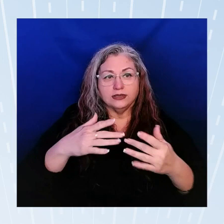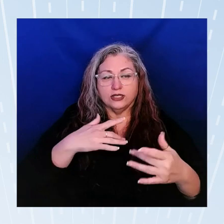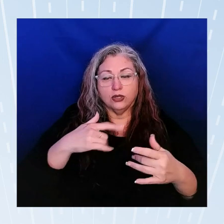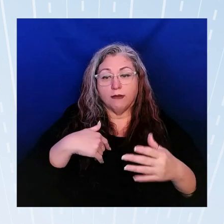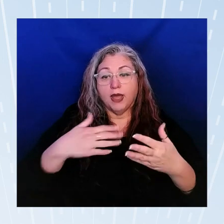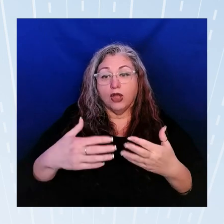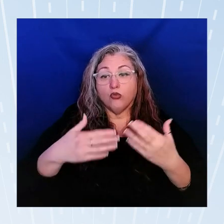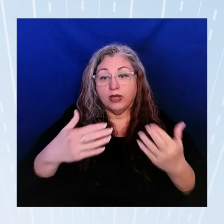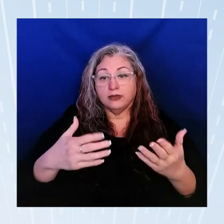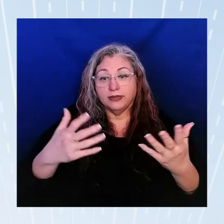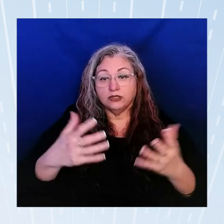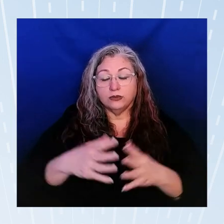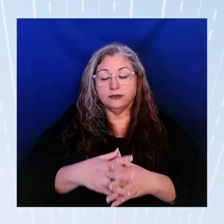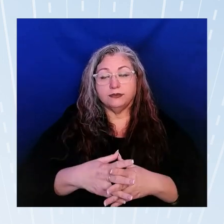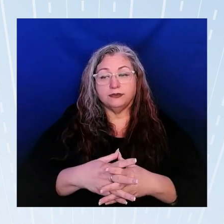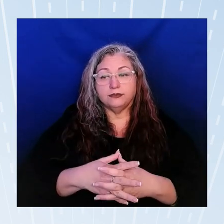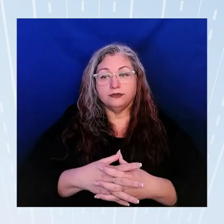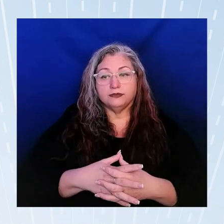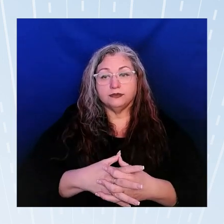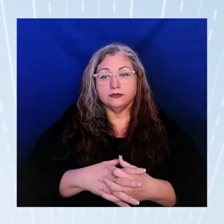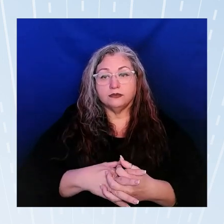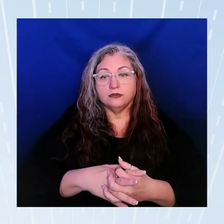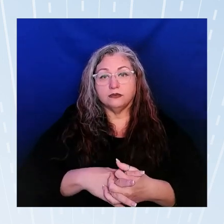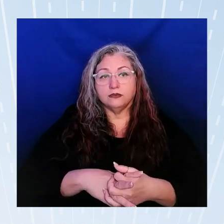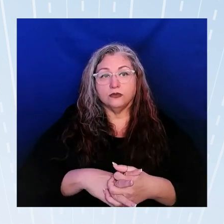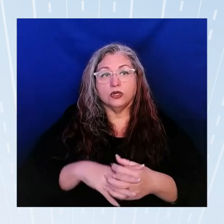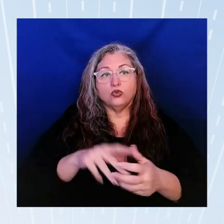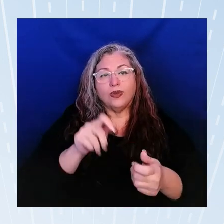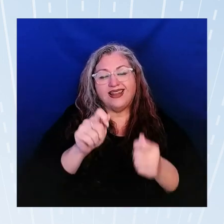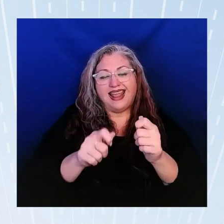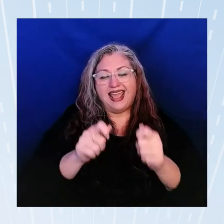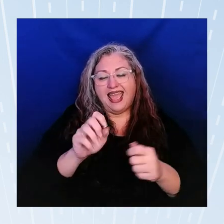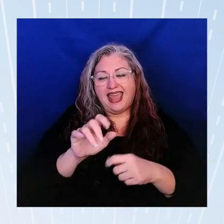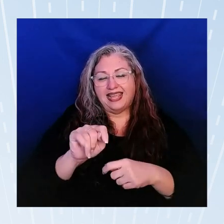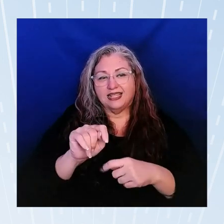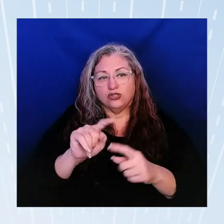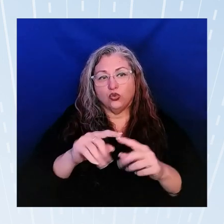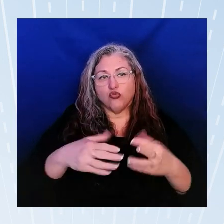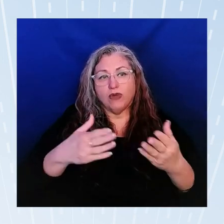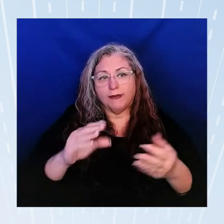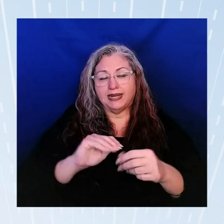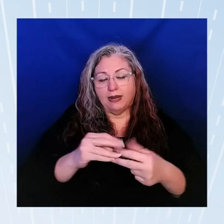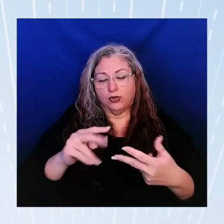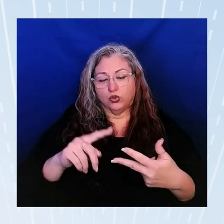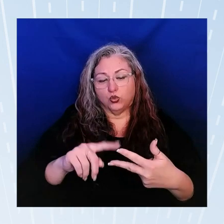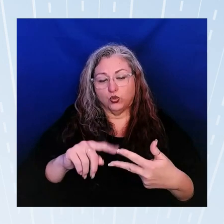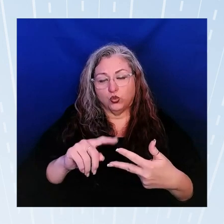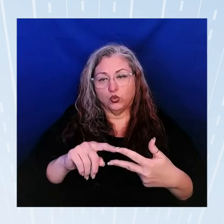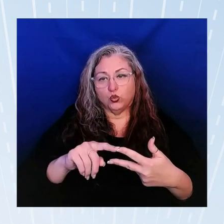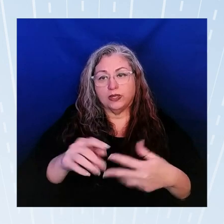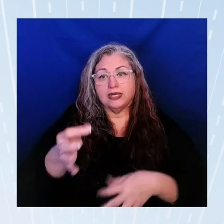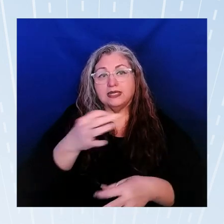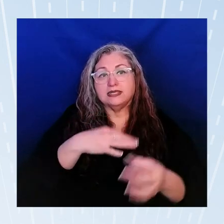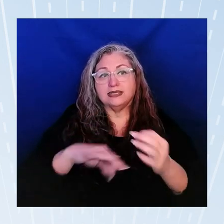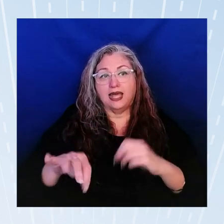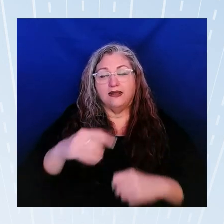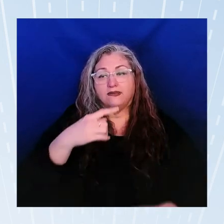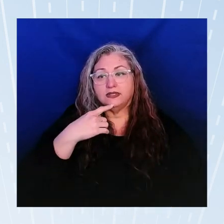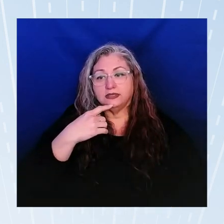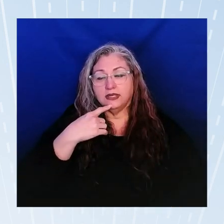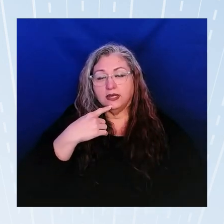is an edit to recommendation number two instead of saying